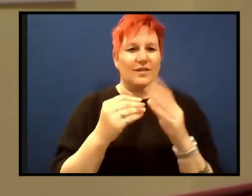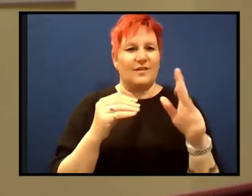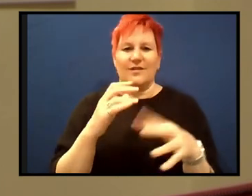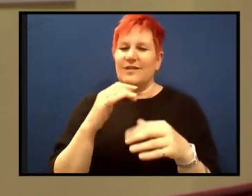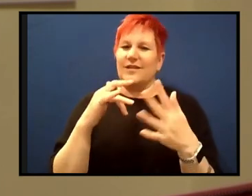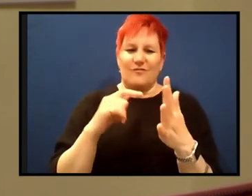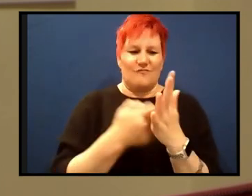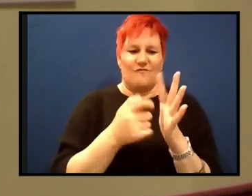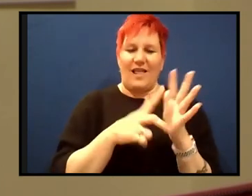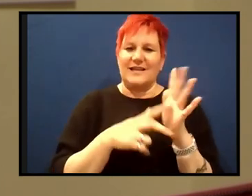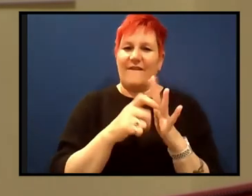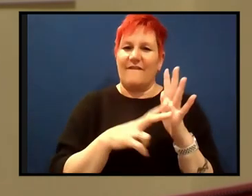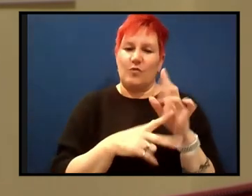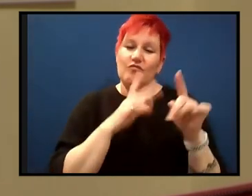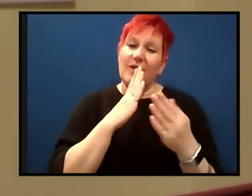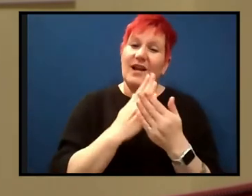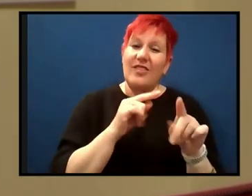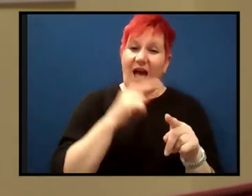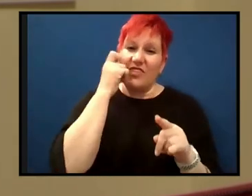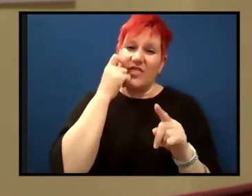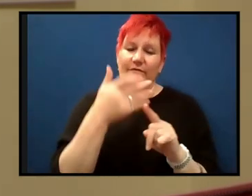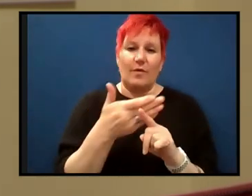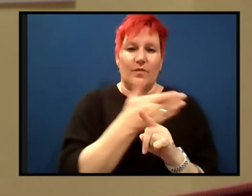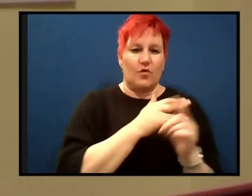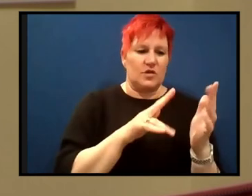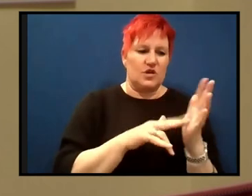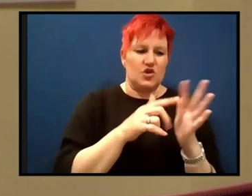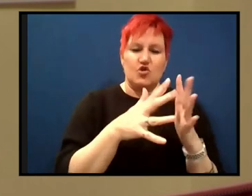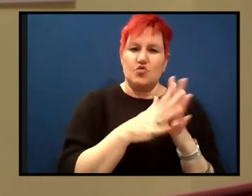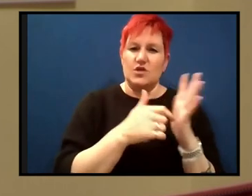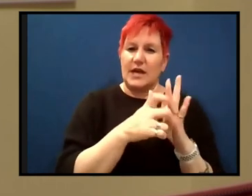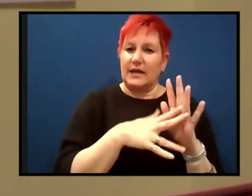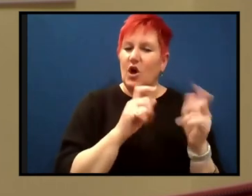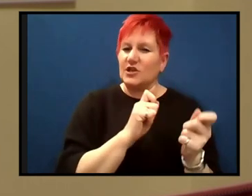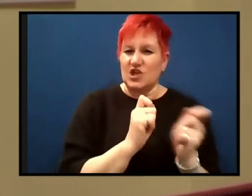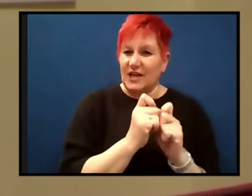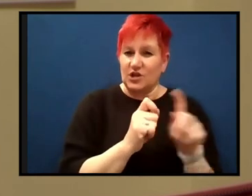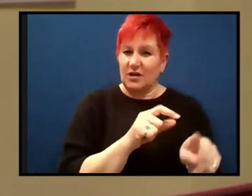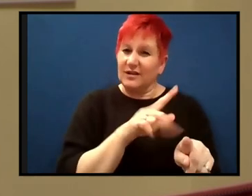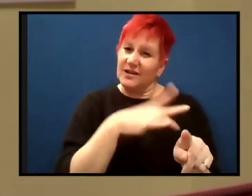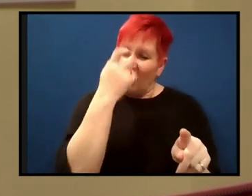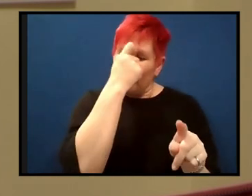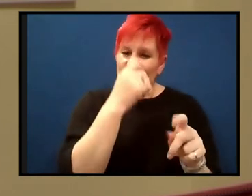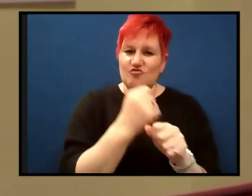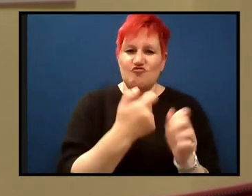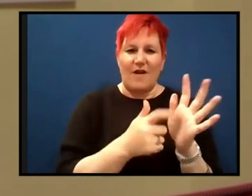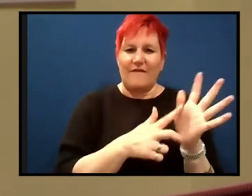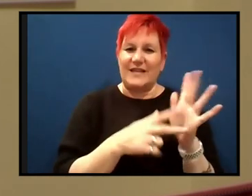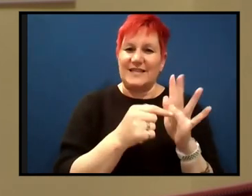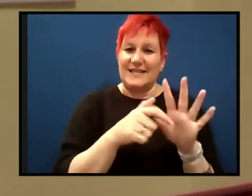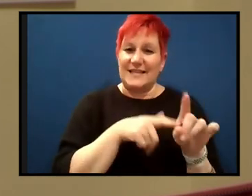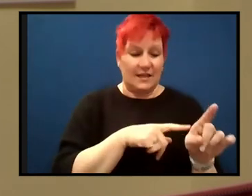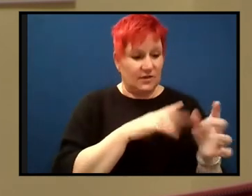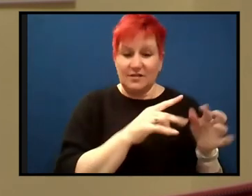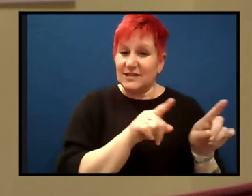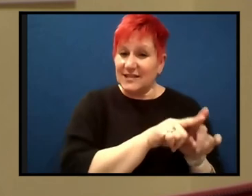Newton's theory, but it, it, it doesn't change Newton's theory. of gravity in its own, uh, sphere of operation. So